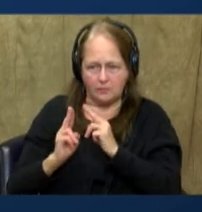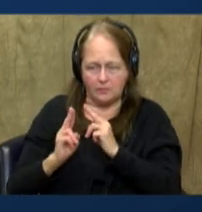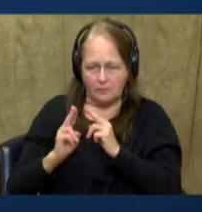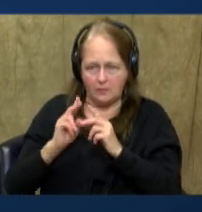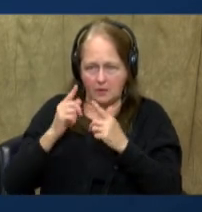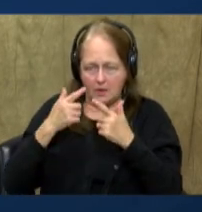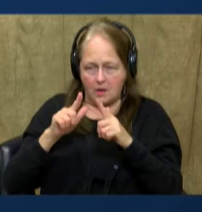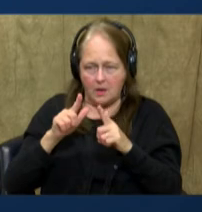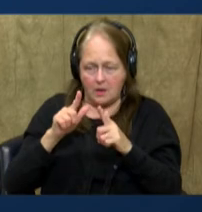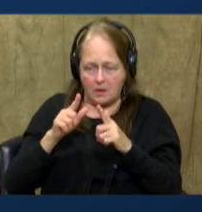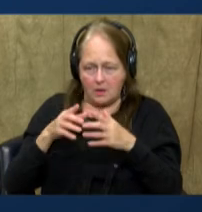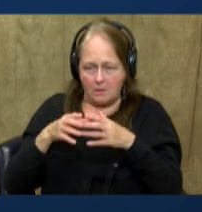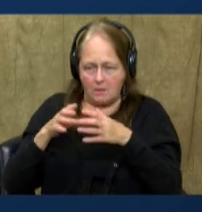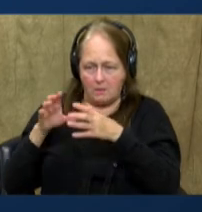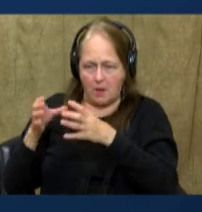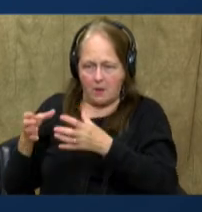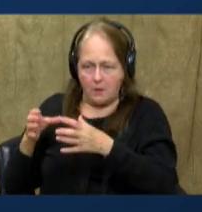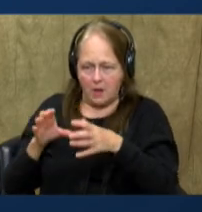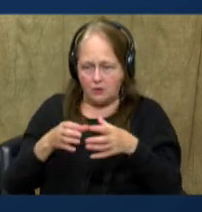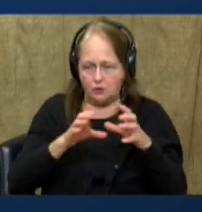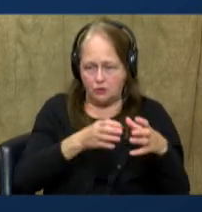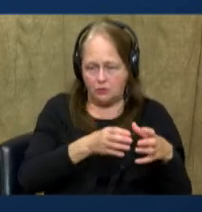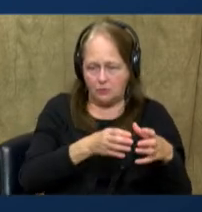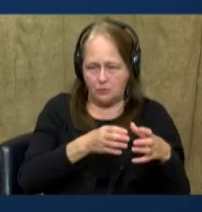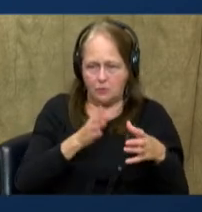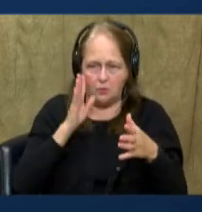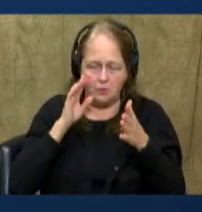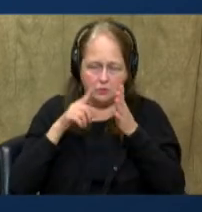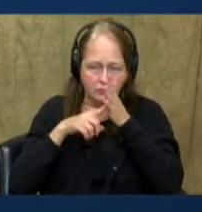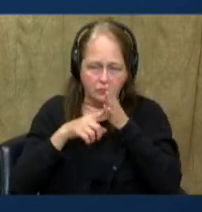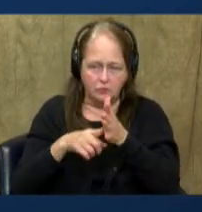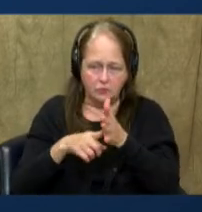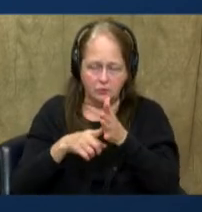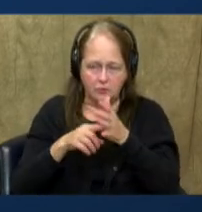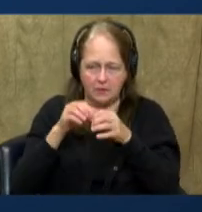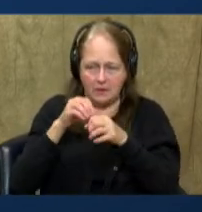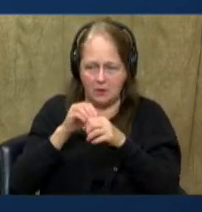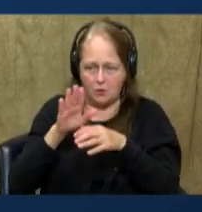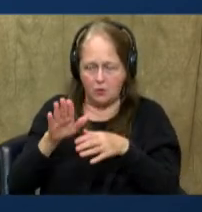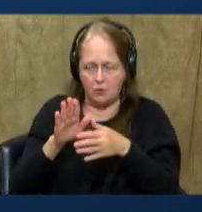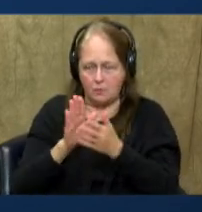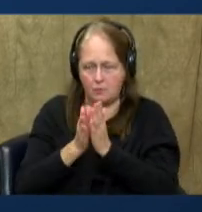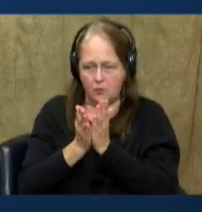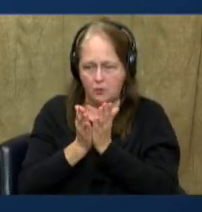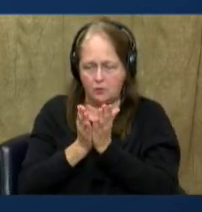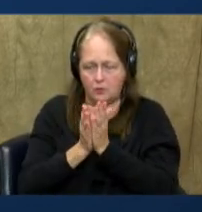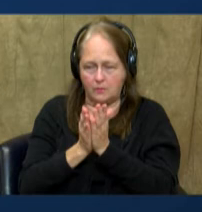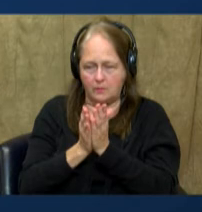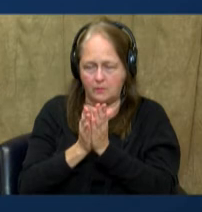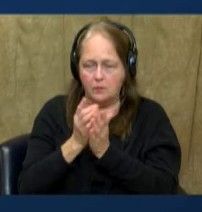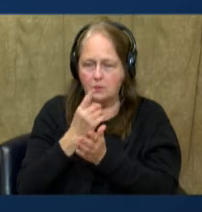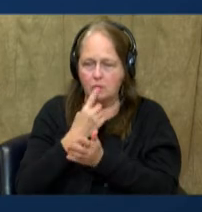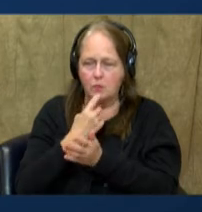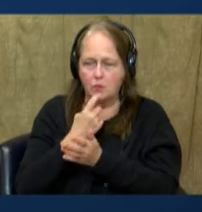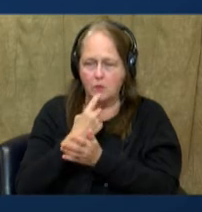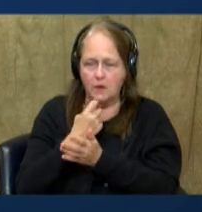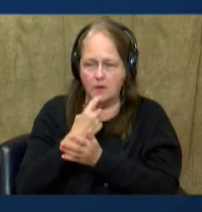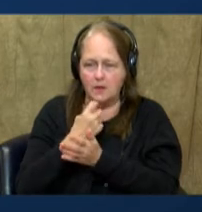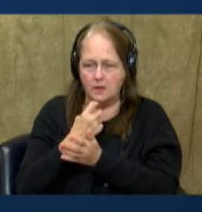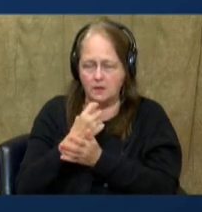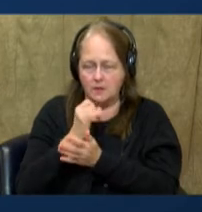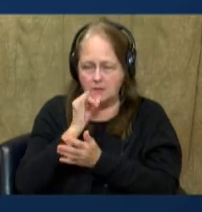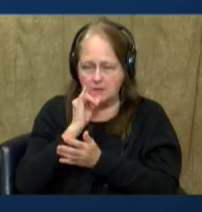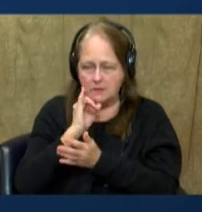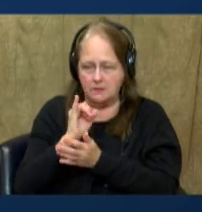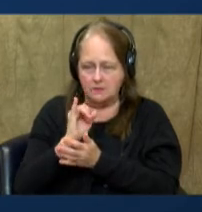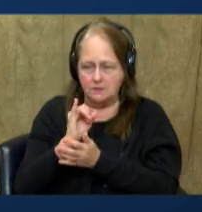Let's look at a population density map. I'm showing you one that's in your textbook. And you can see where the red is. And that